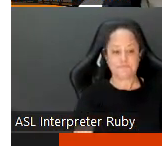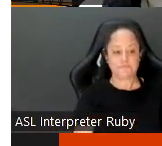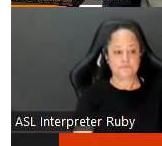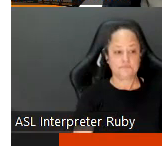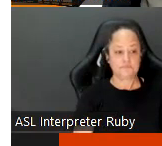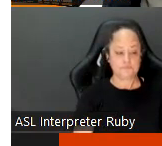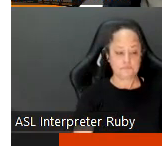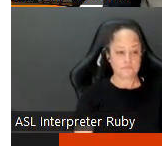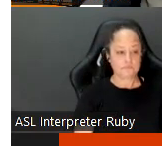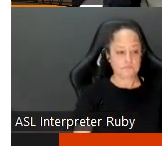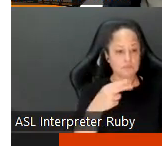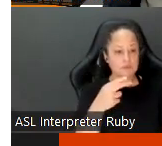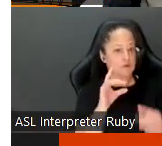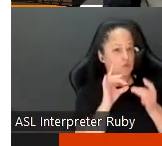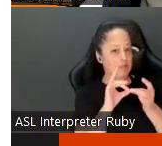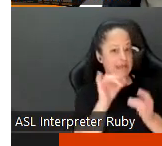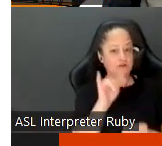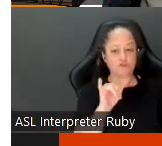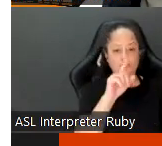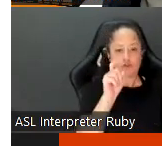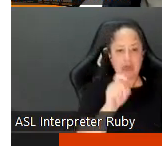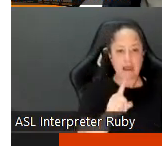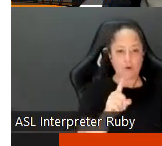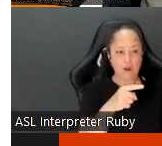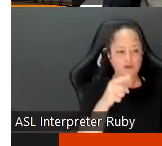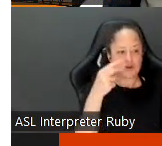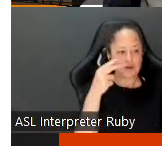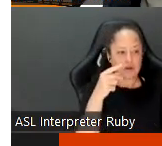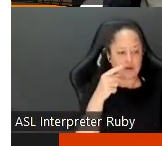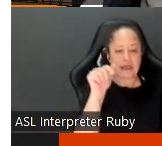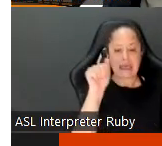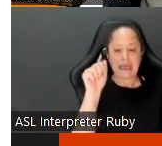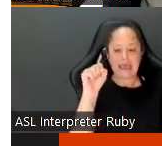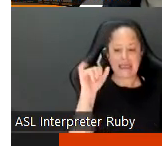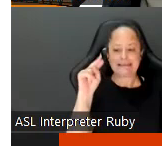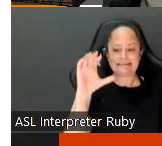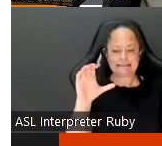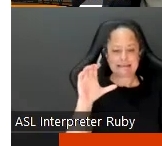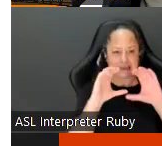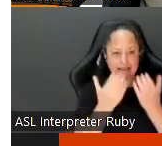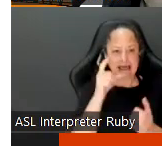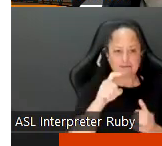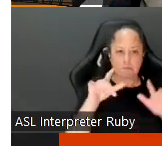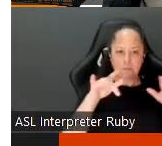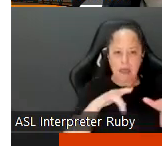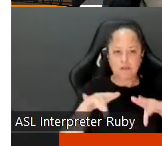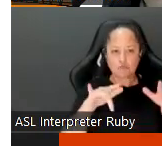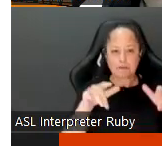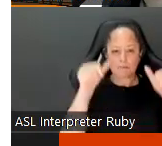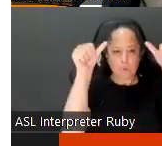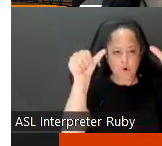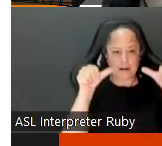in relation to that question like if it's an asynchronous class and i need to record it and post it then